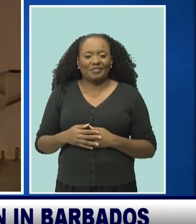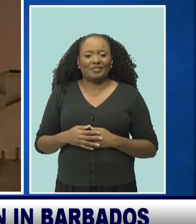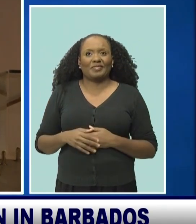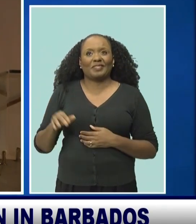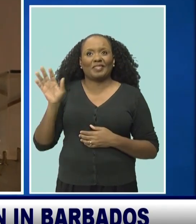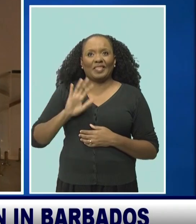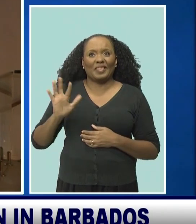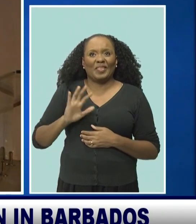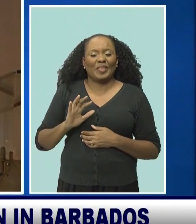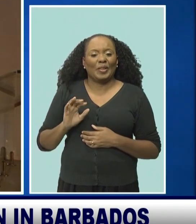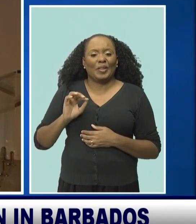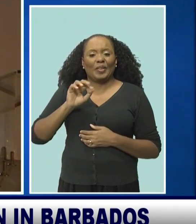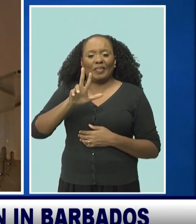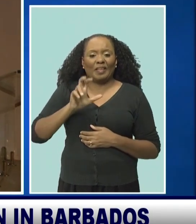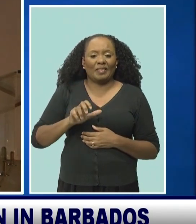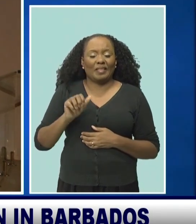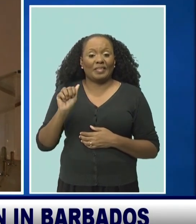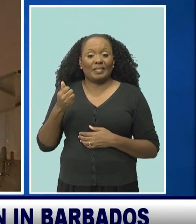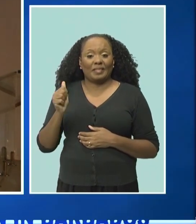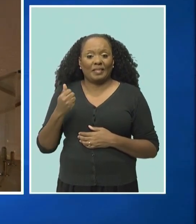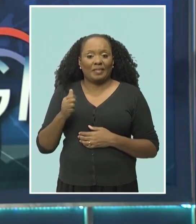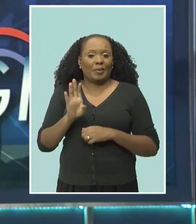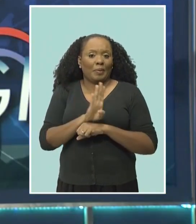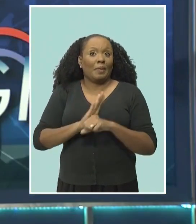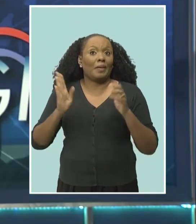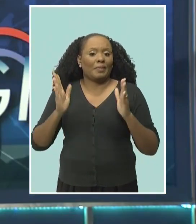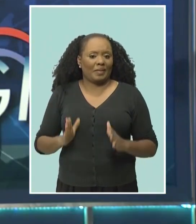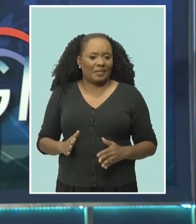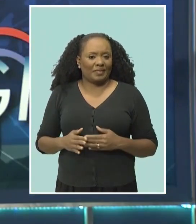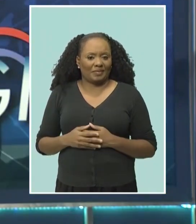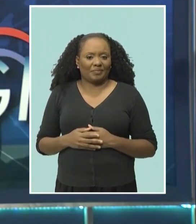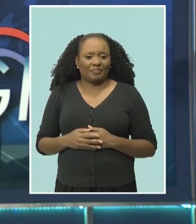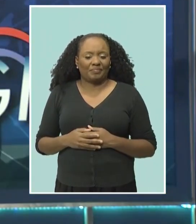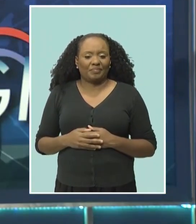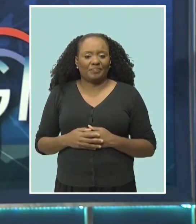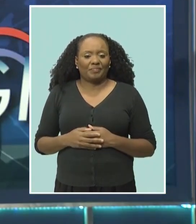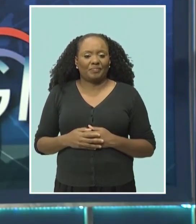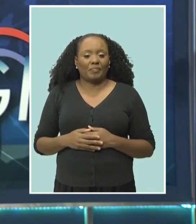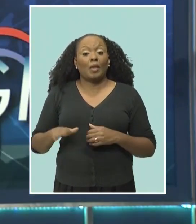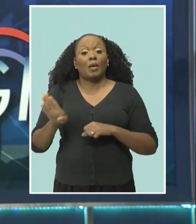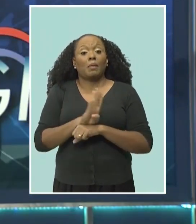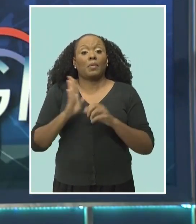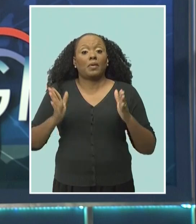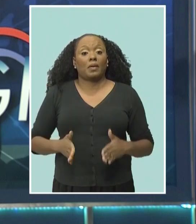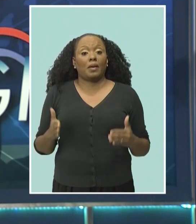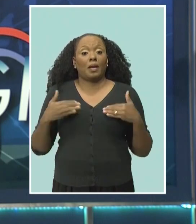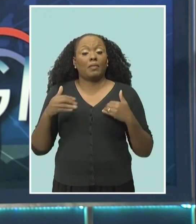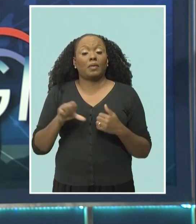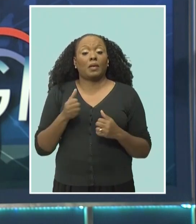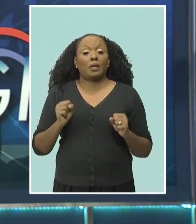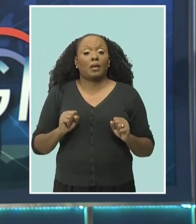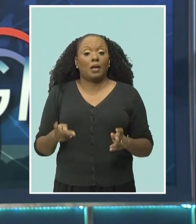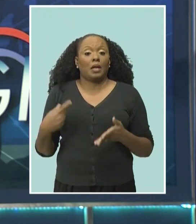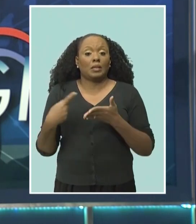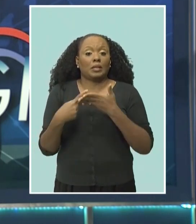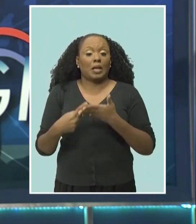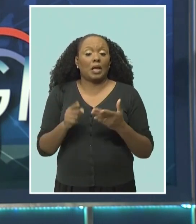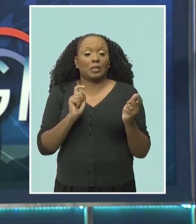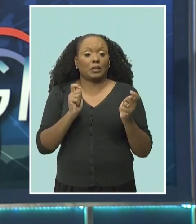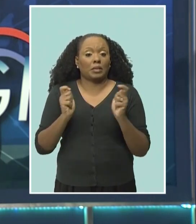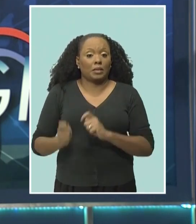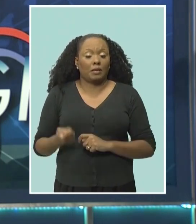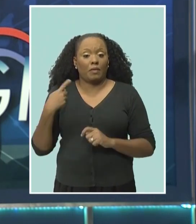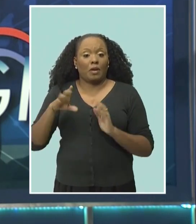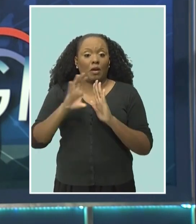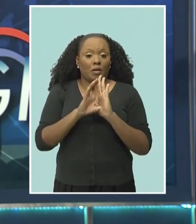about 310 locals. Barbadians have another opportunity to discuss changes to the Constitution